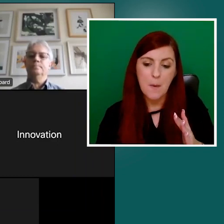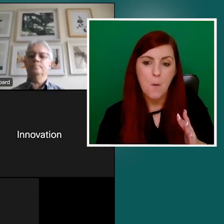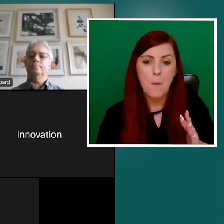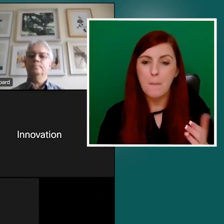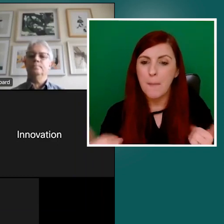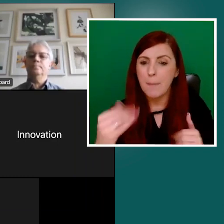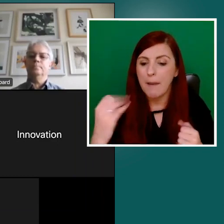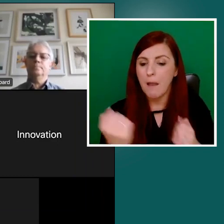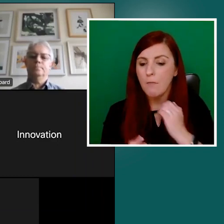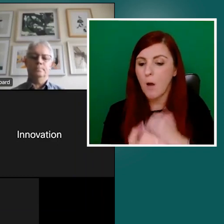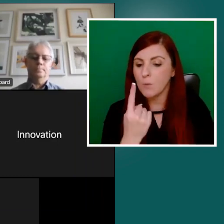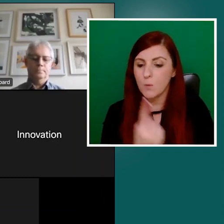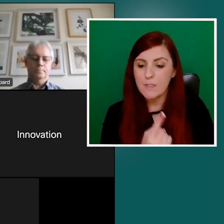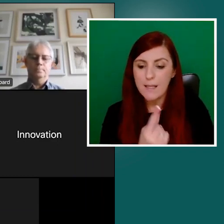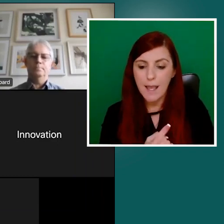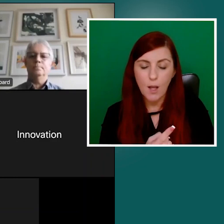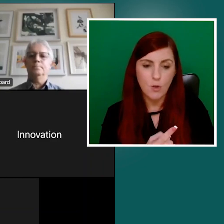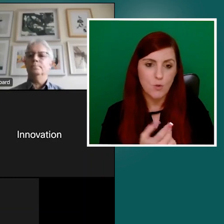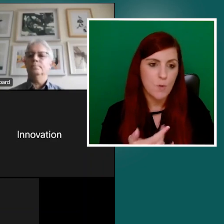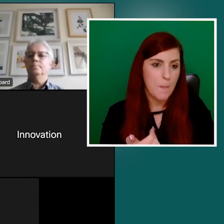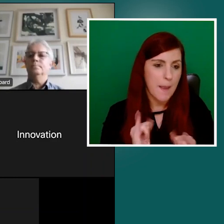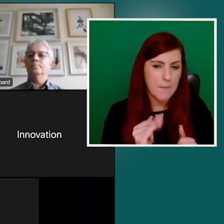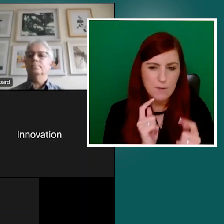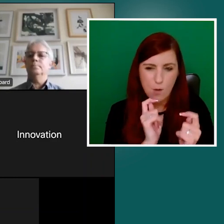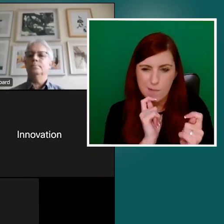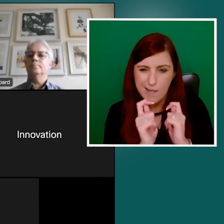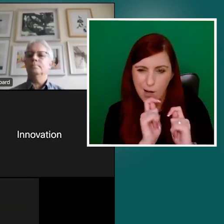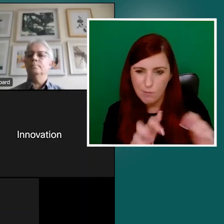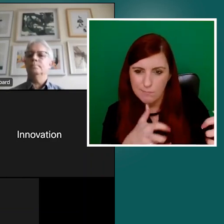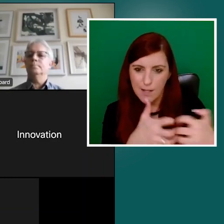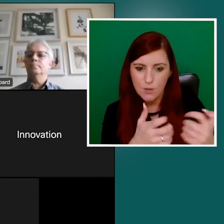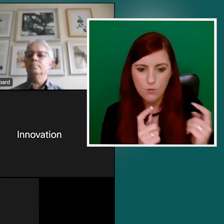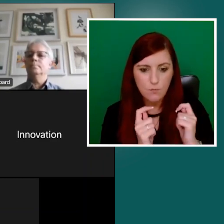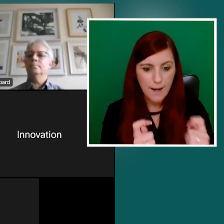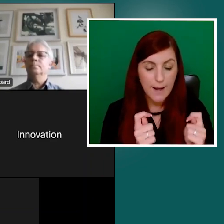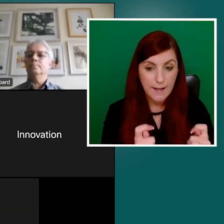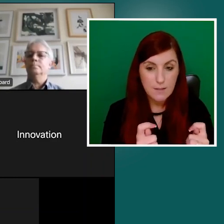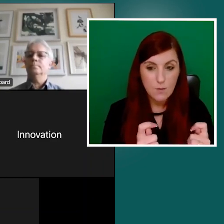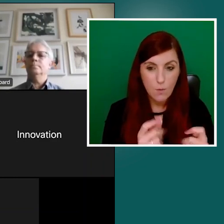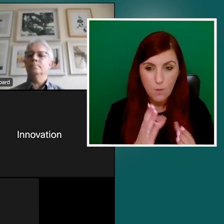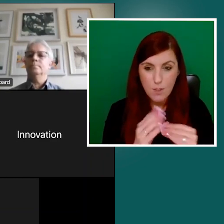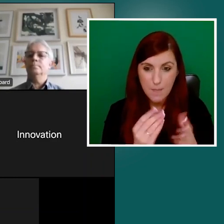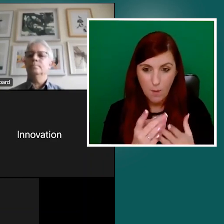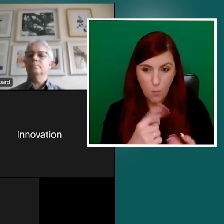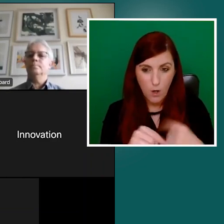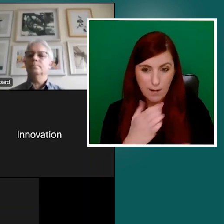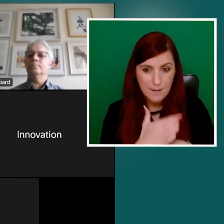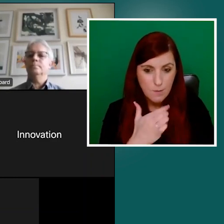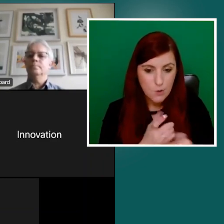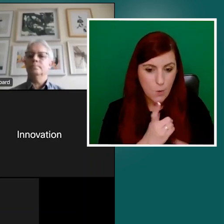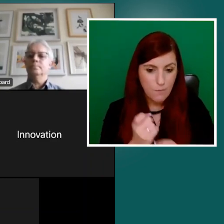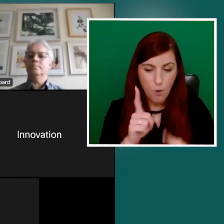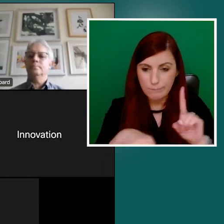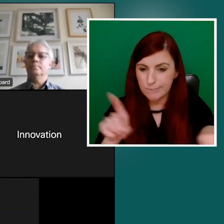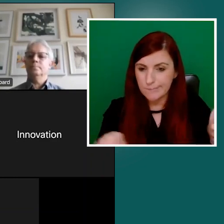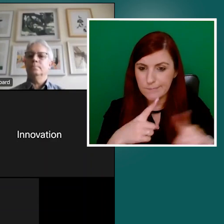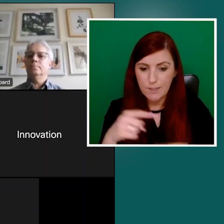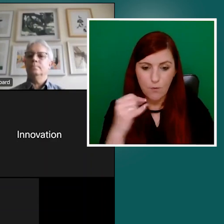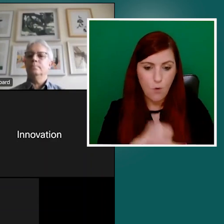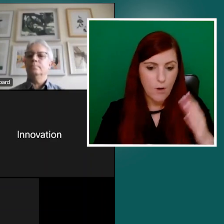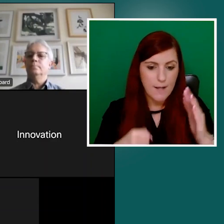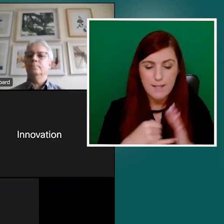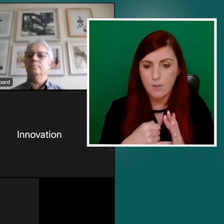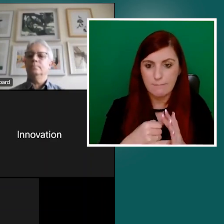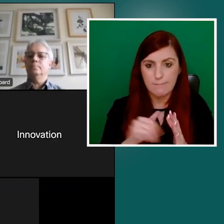Um, it's something, you know, we're consistently doing, um, for a range of organizations, either local authorities, you know, the Citizen Information